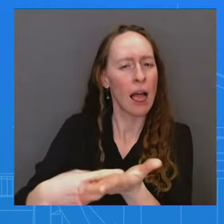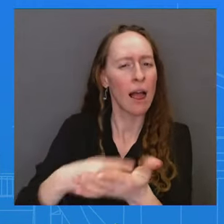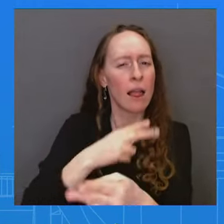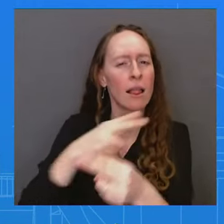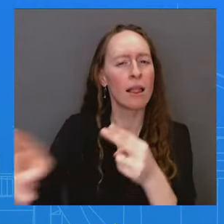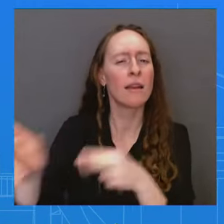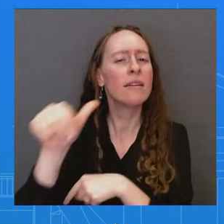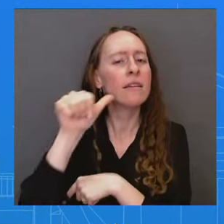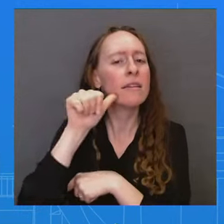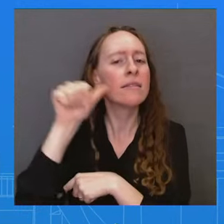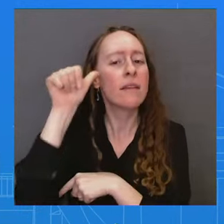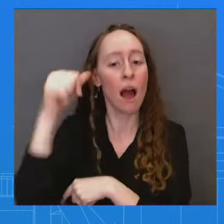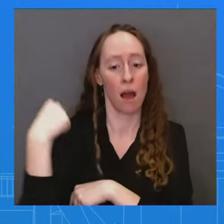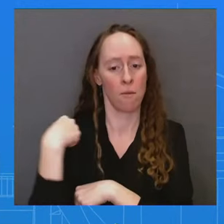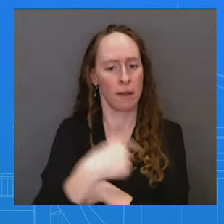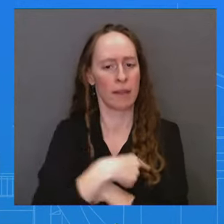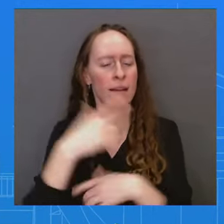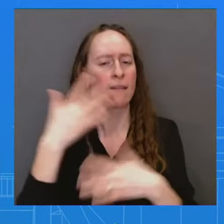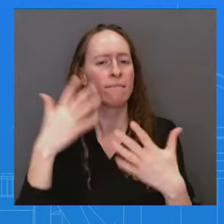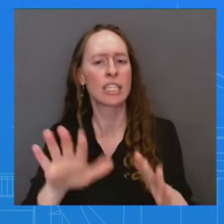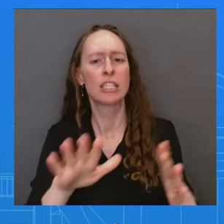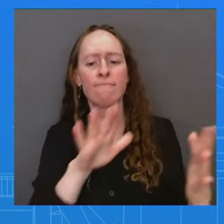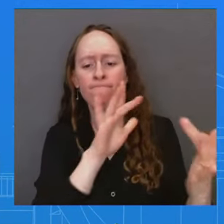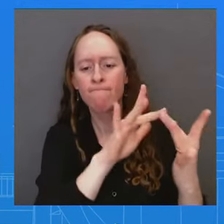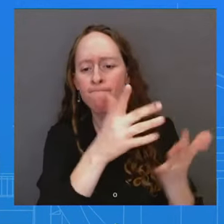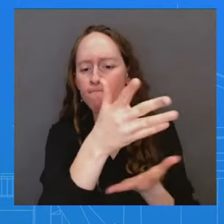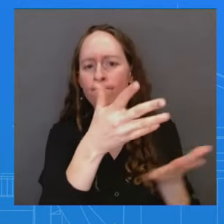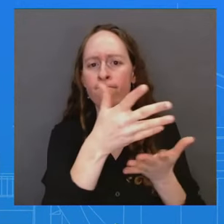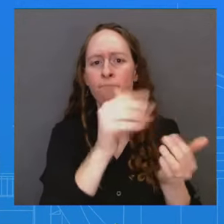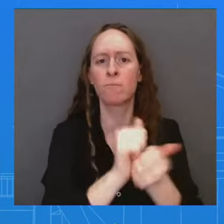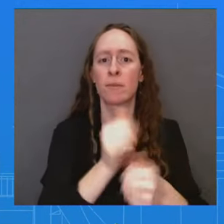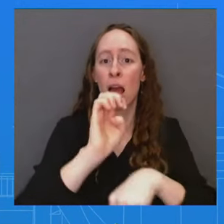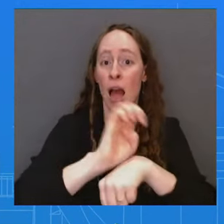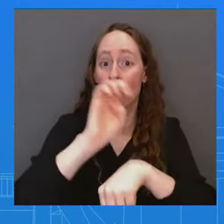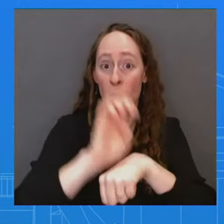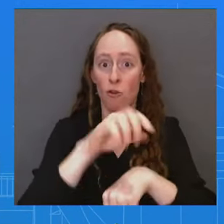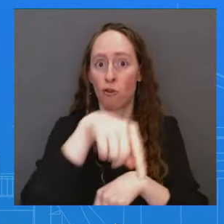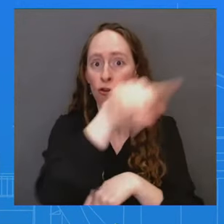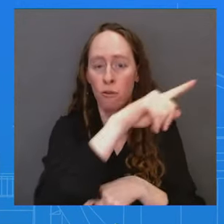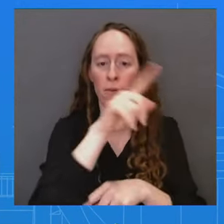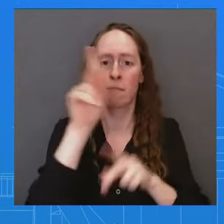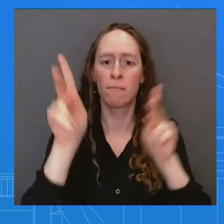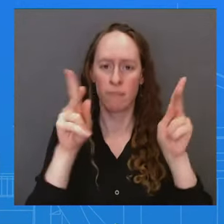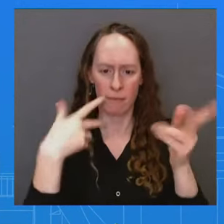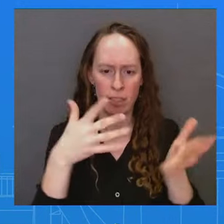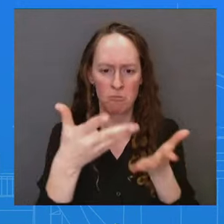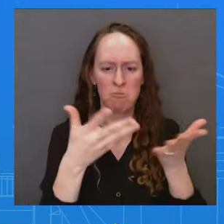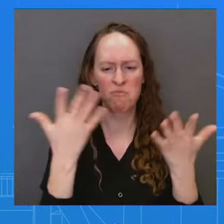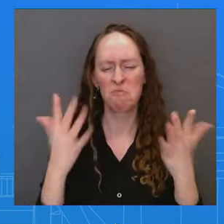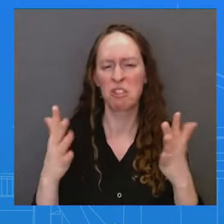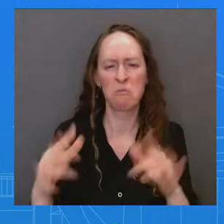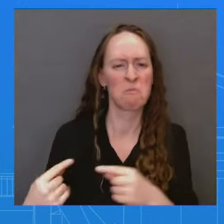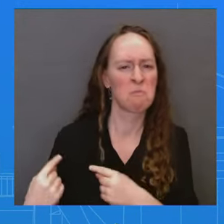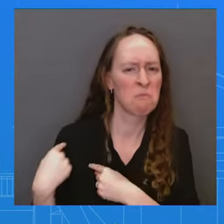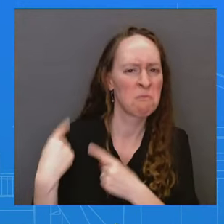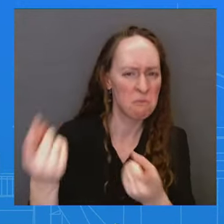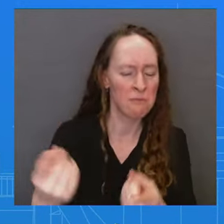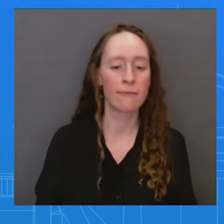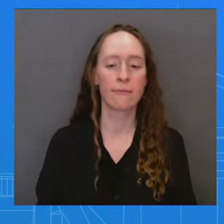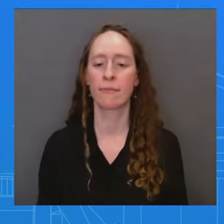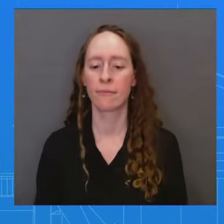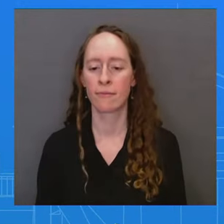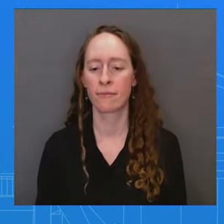Obviously, the State Department is in touch. We we obviously support the needs